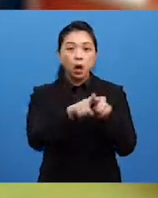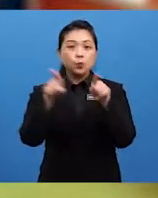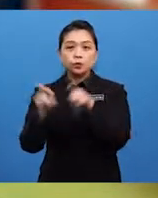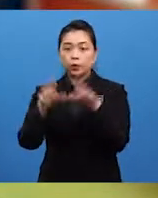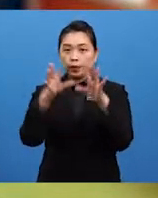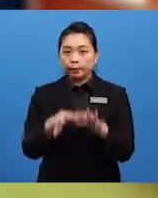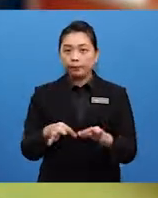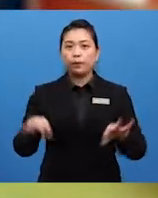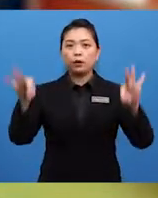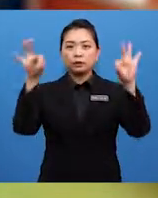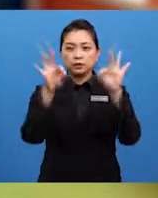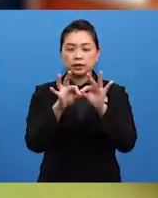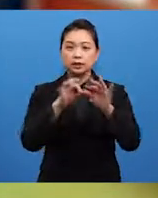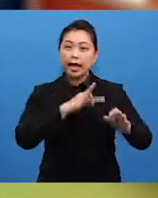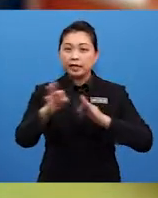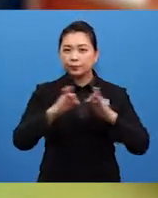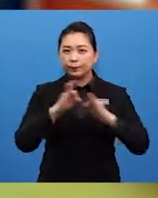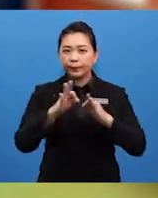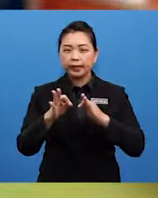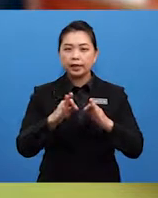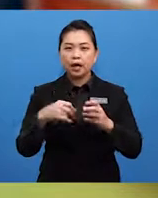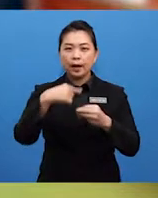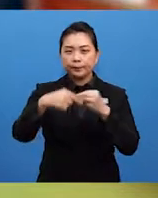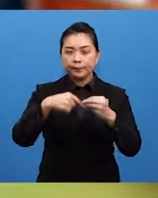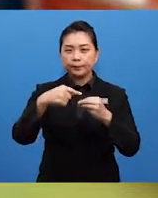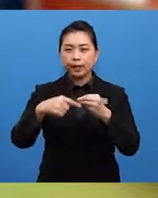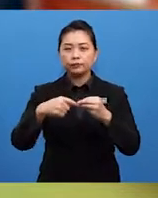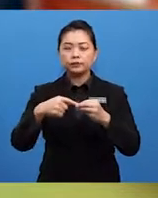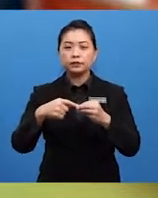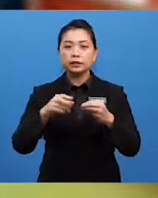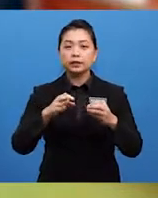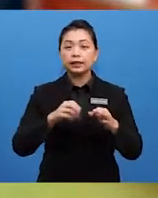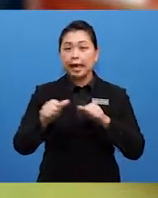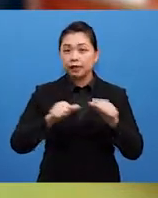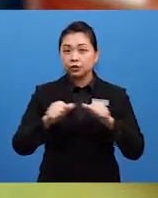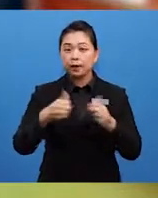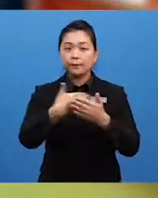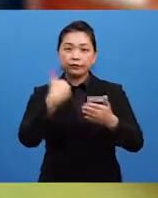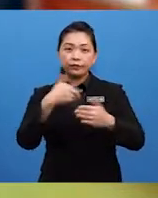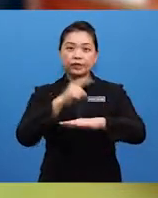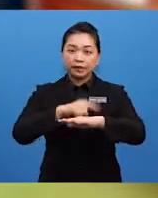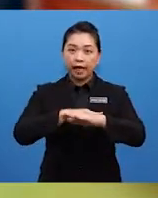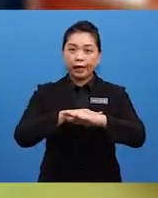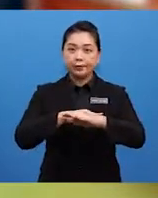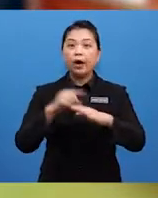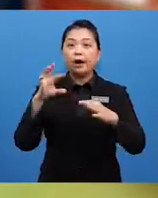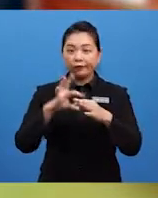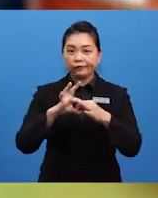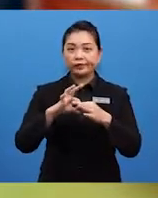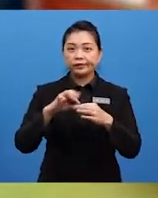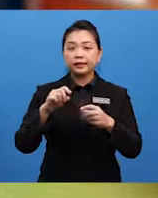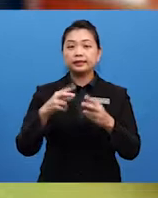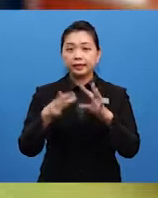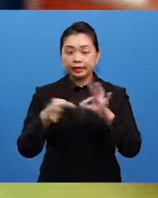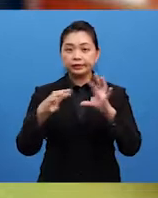explain about an action that happened before the time of the narrative or another